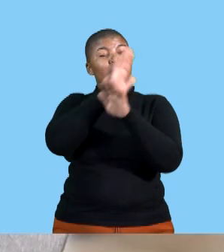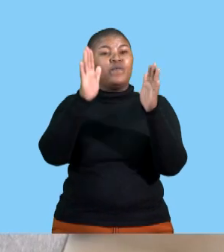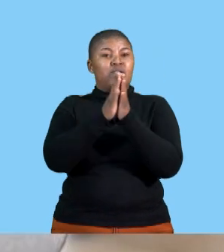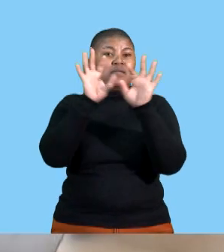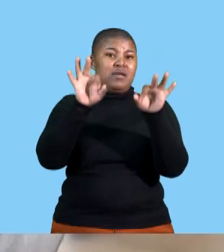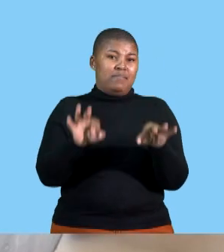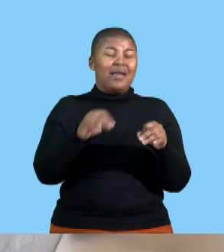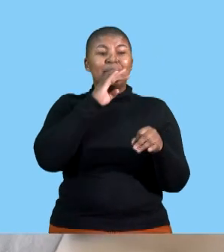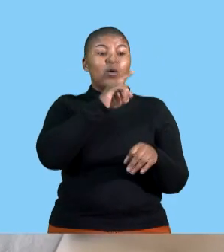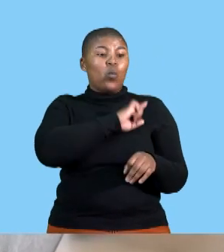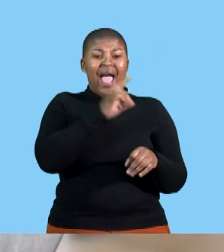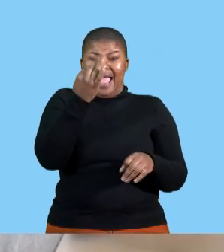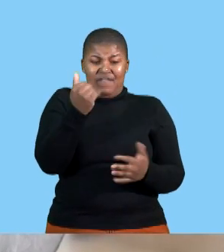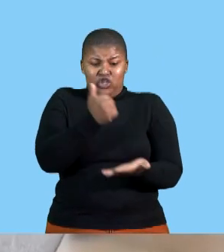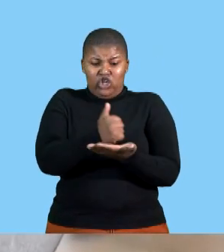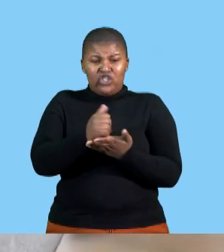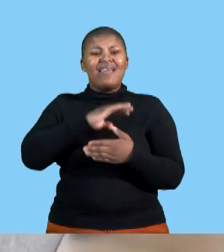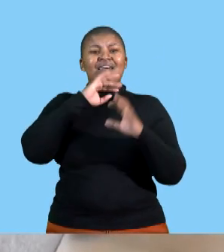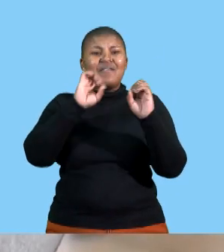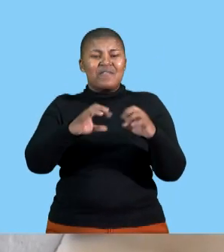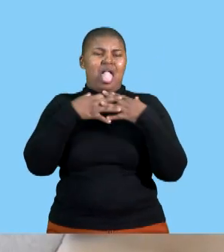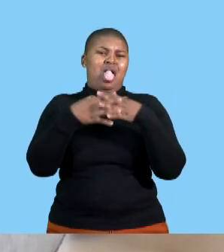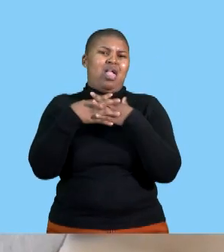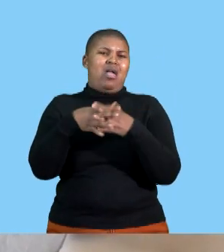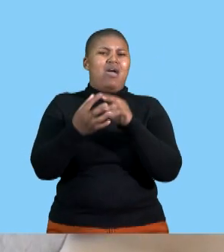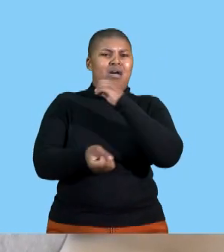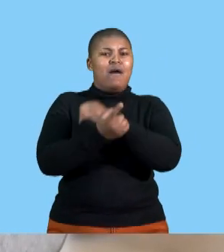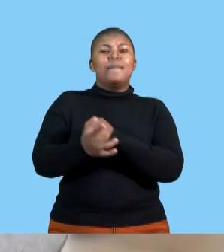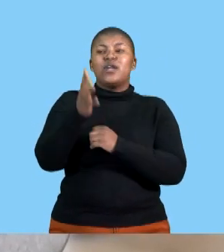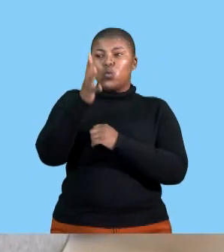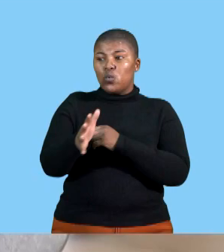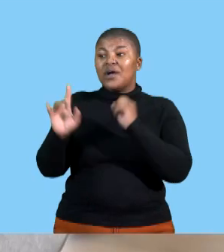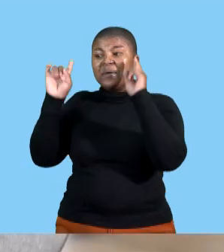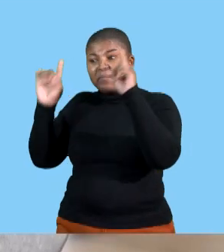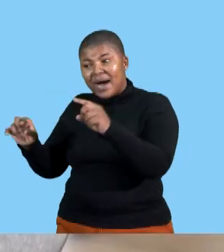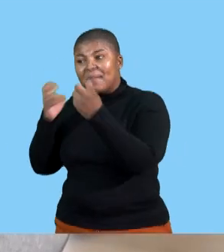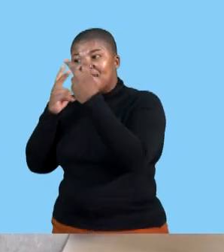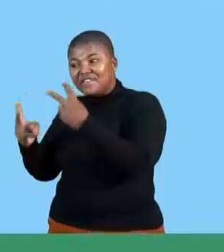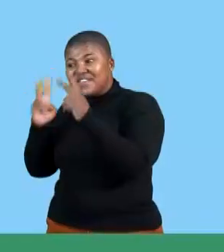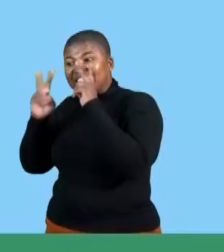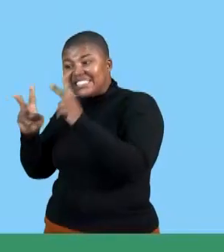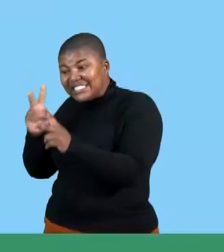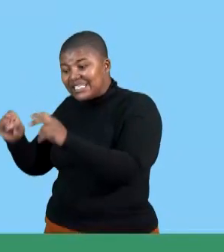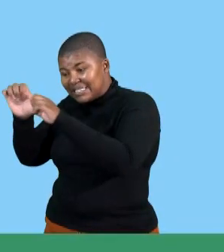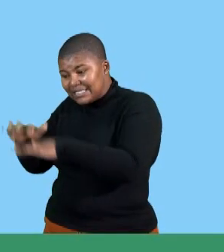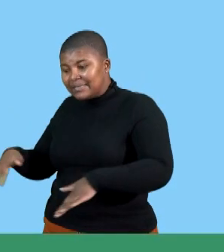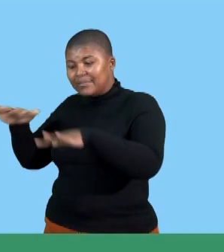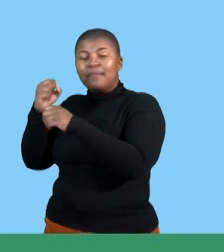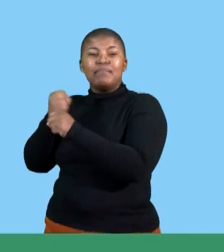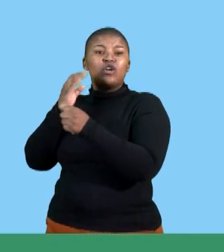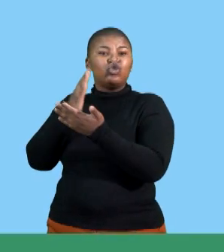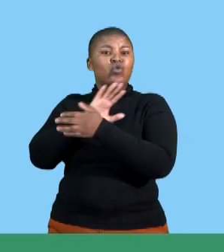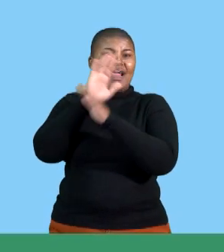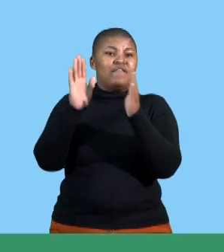and then there's going to be a chaos in your presentation. So you need to ensure that you visit the venue and check that all the visual